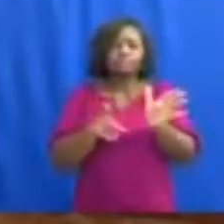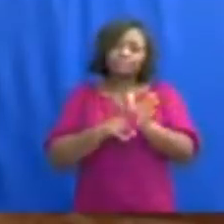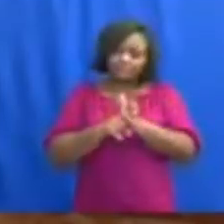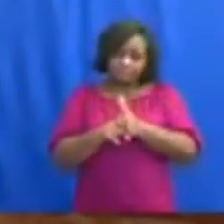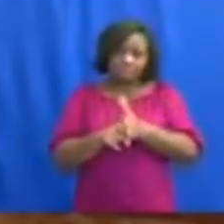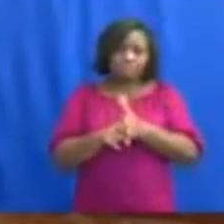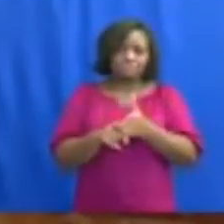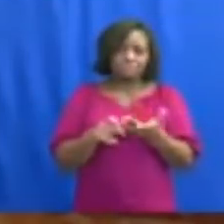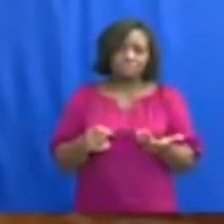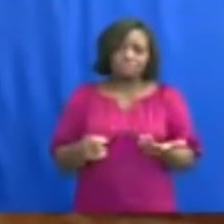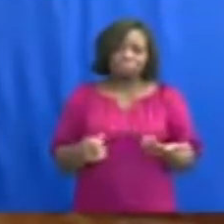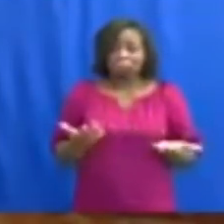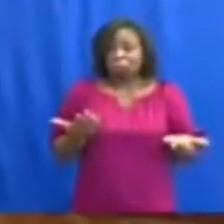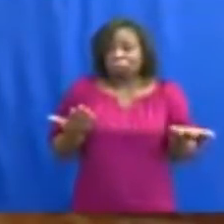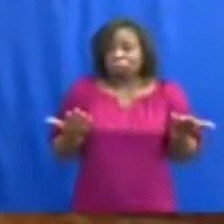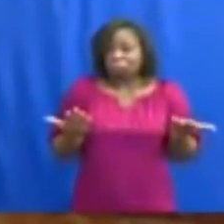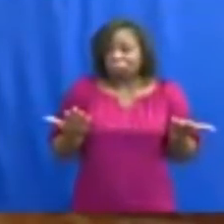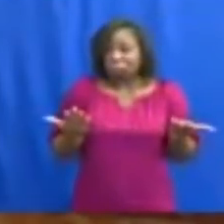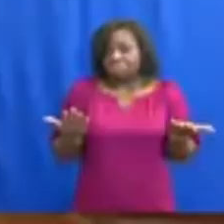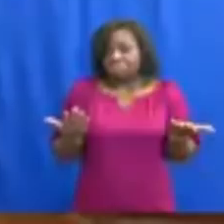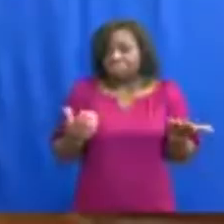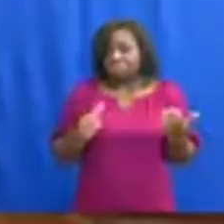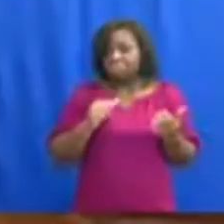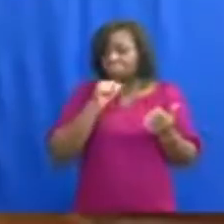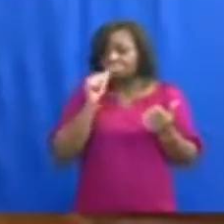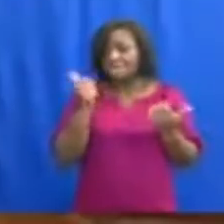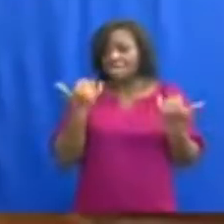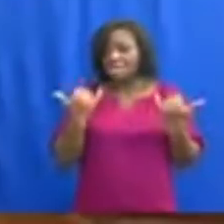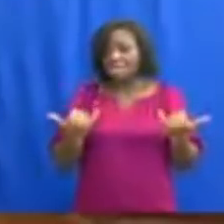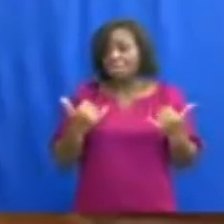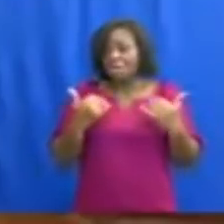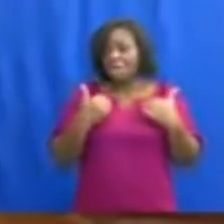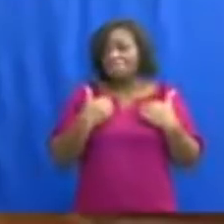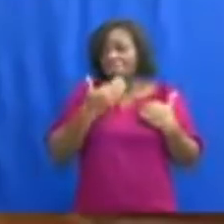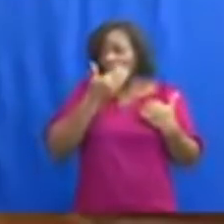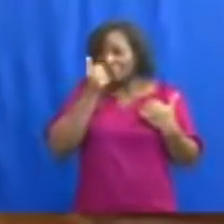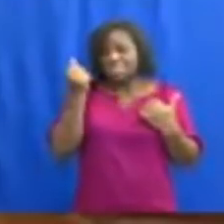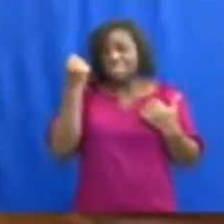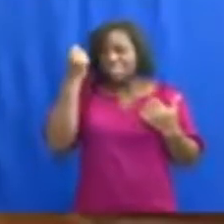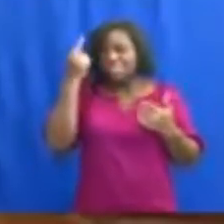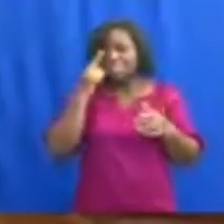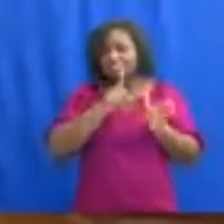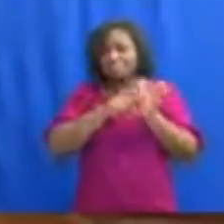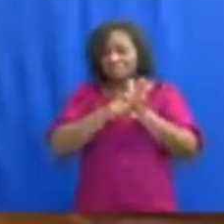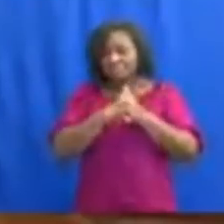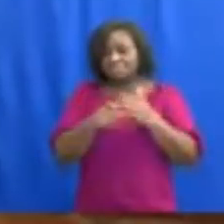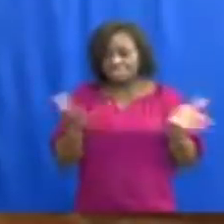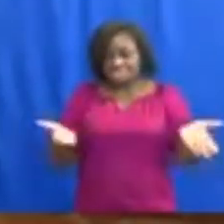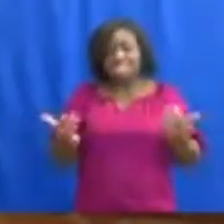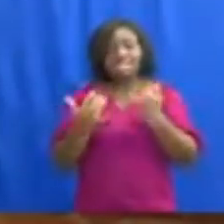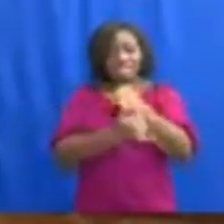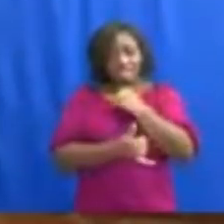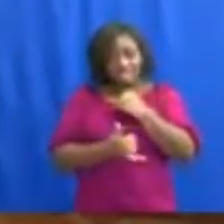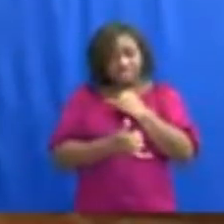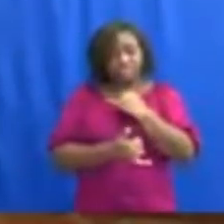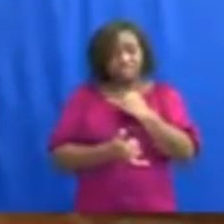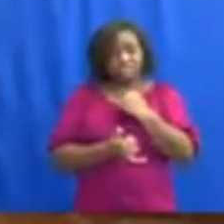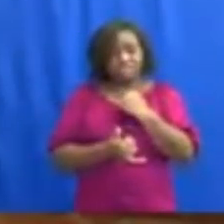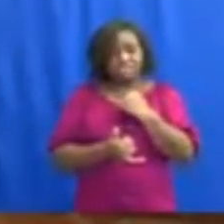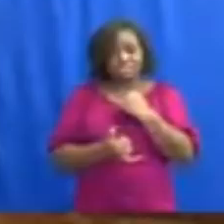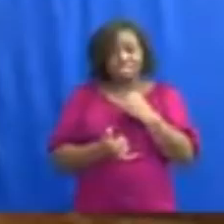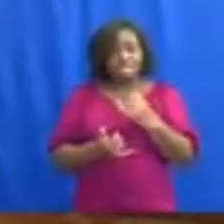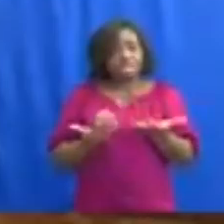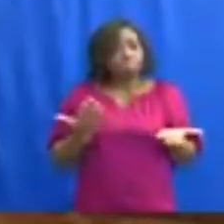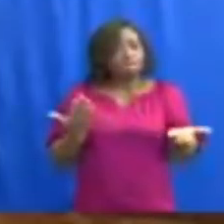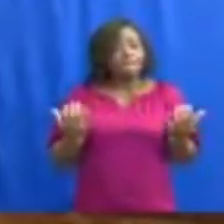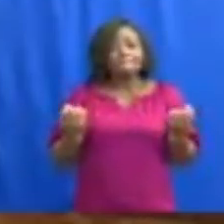Even though we now have a better understanding of the dynamism of the virus in our country, even